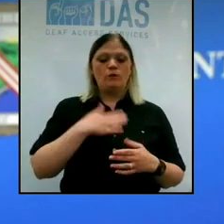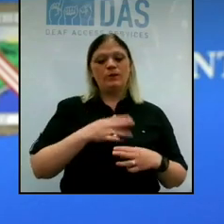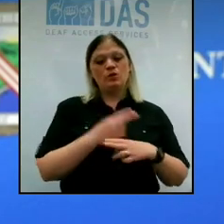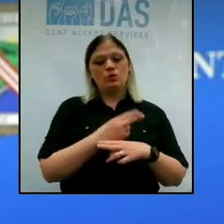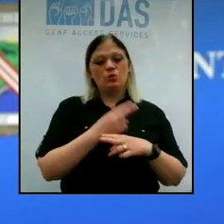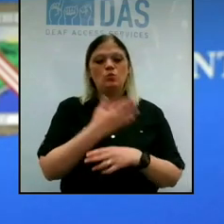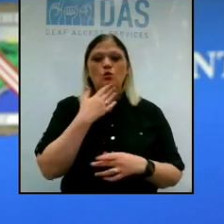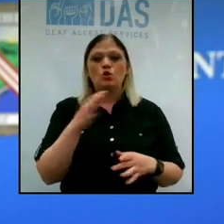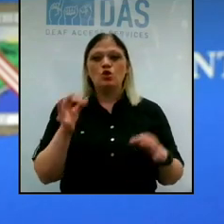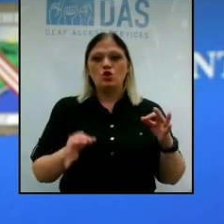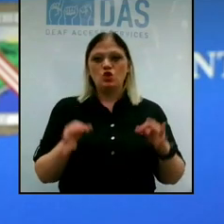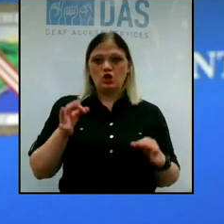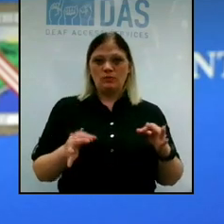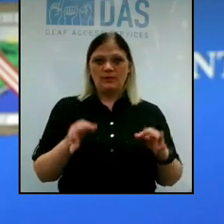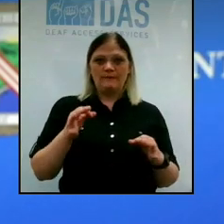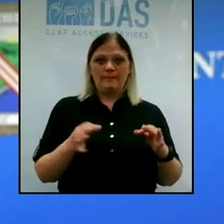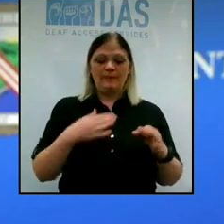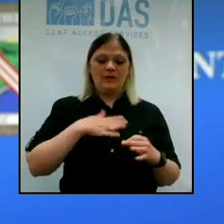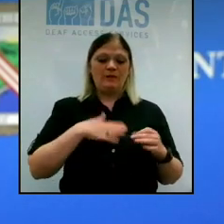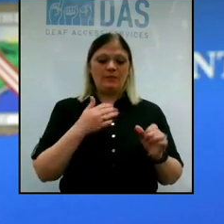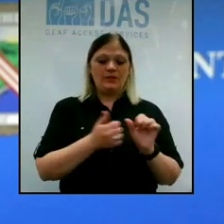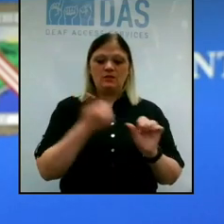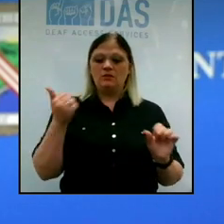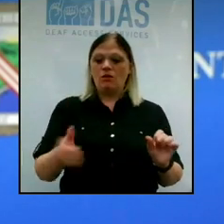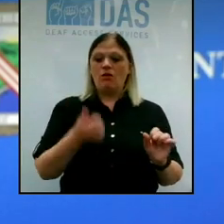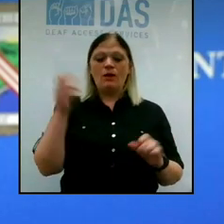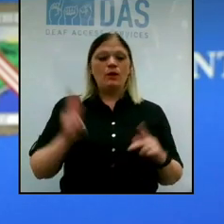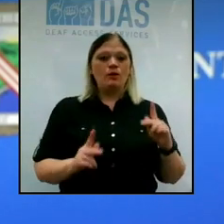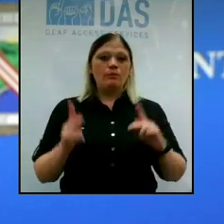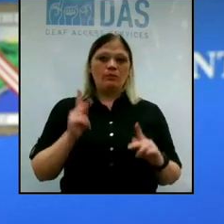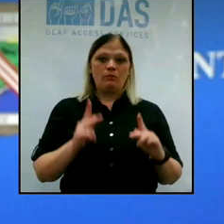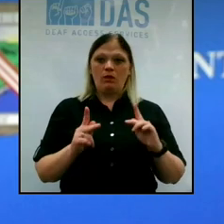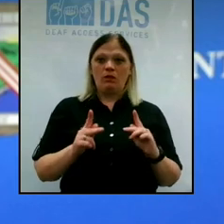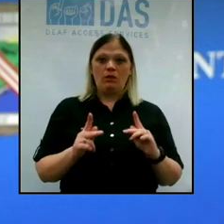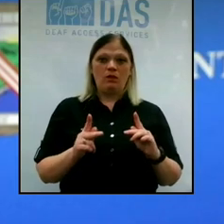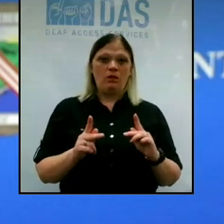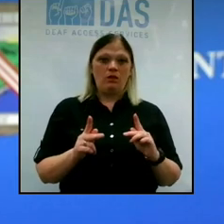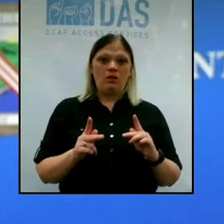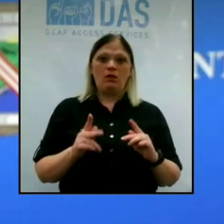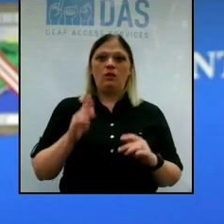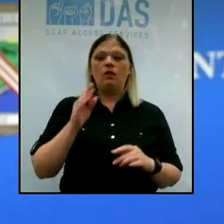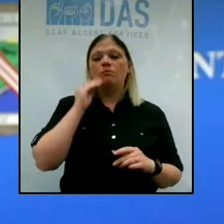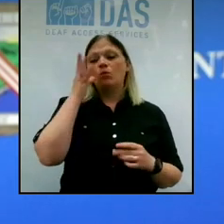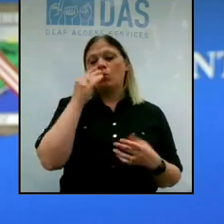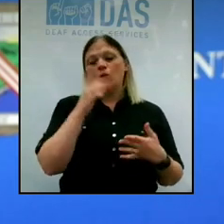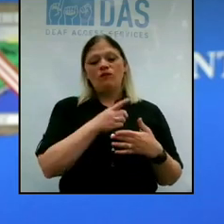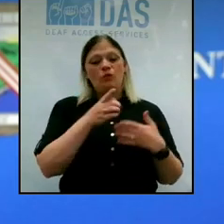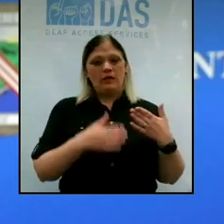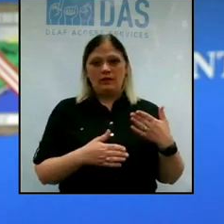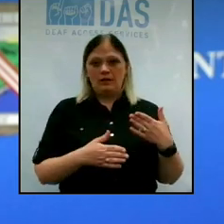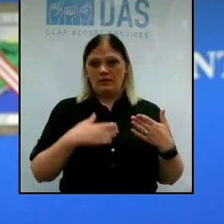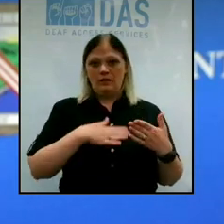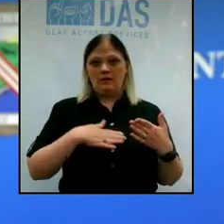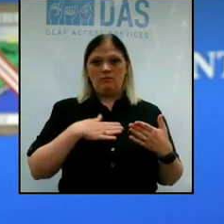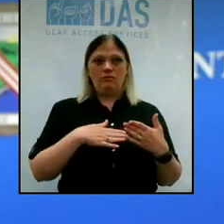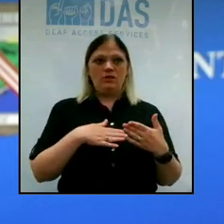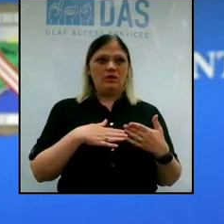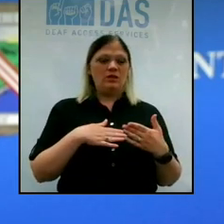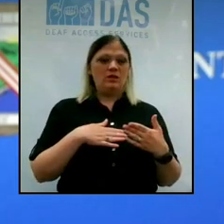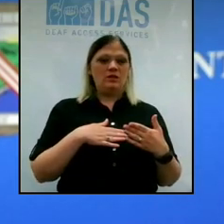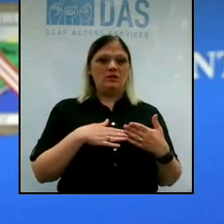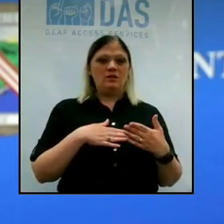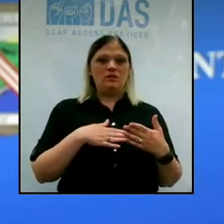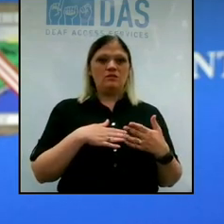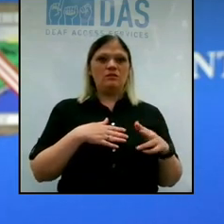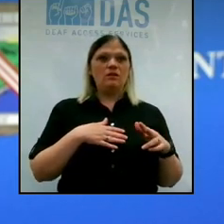good judgment. You know, please stay away from other people. If you're going to go, it's going to be a beautiful weekend, please go taking a